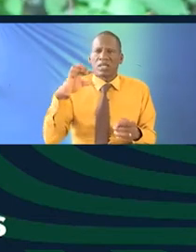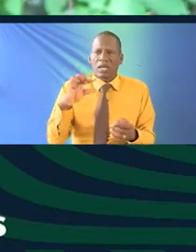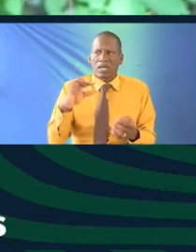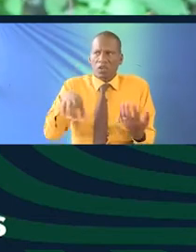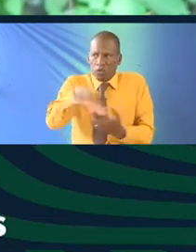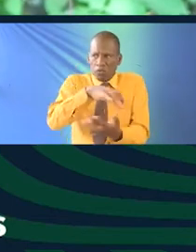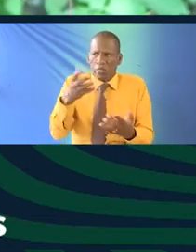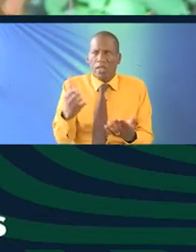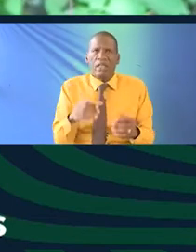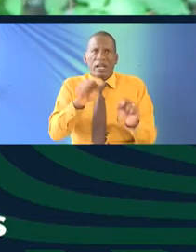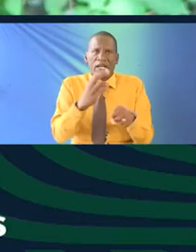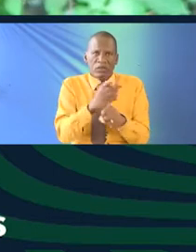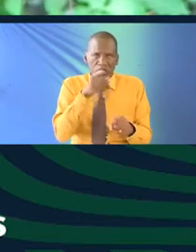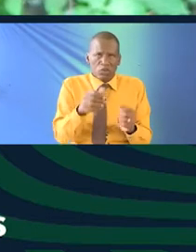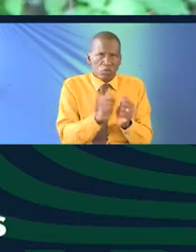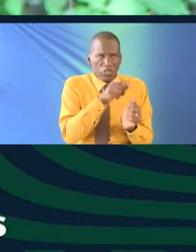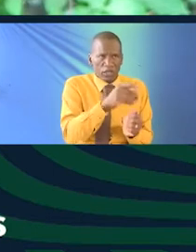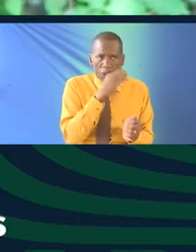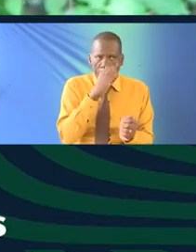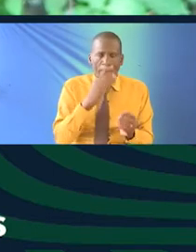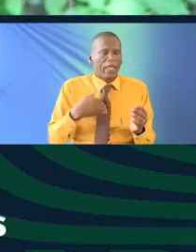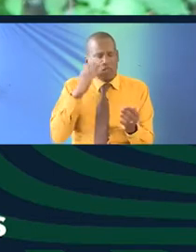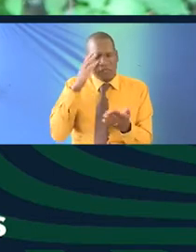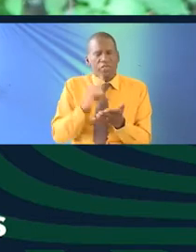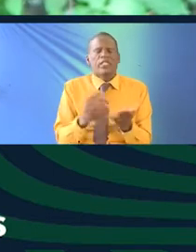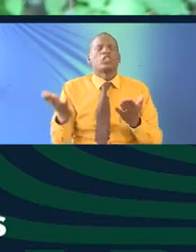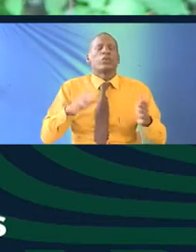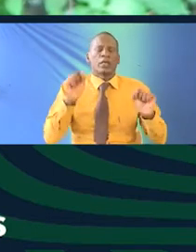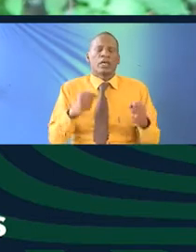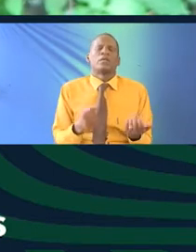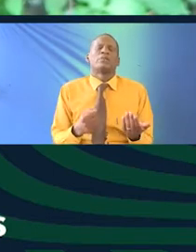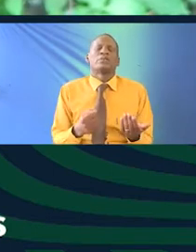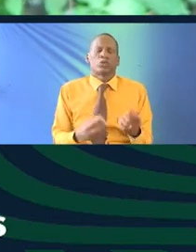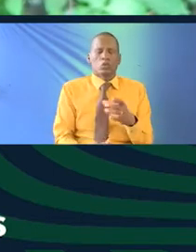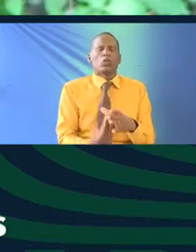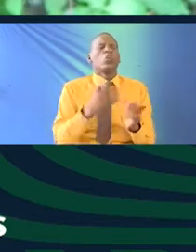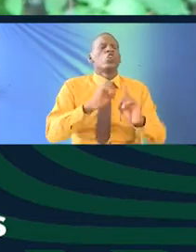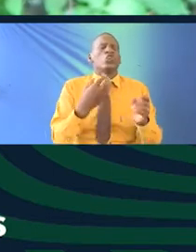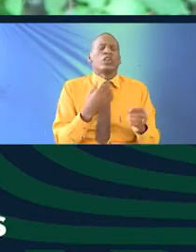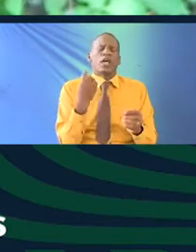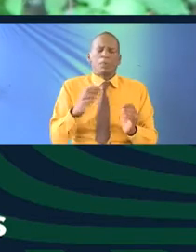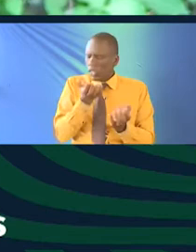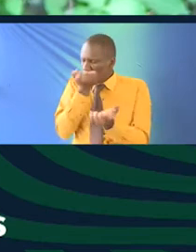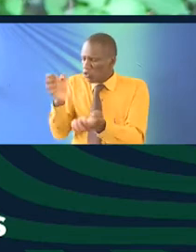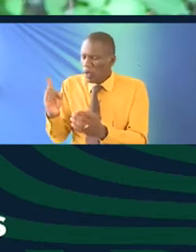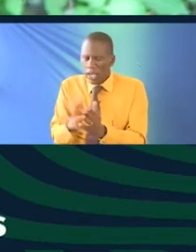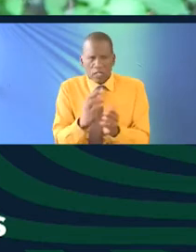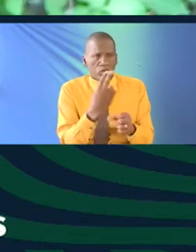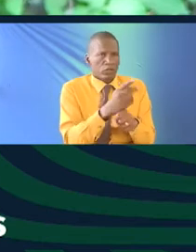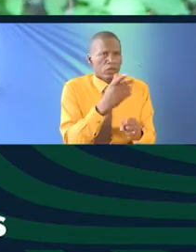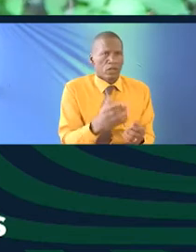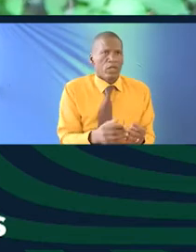us about drug interactions can I use this along with this because I think that is really where we can grow it's not about putting one aside and